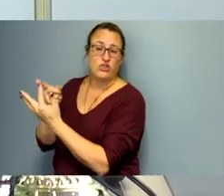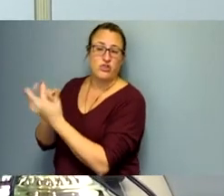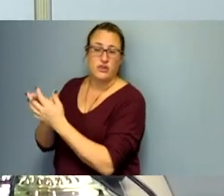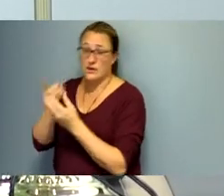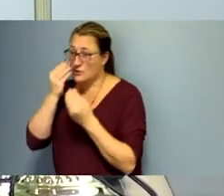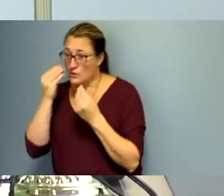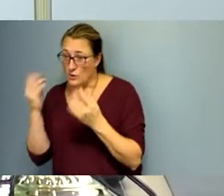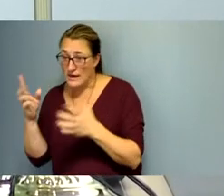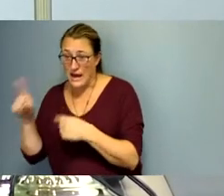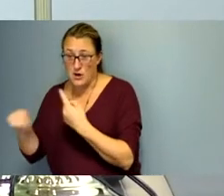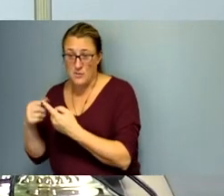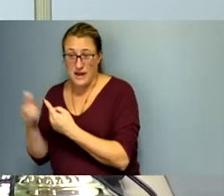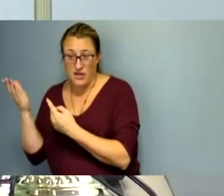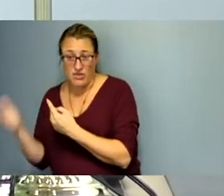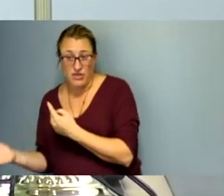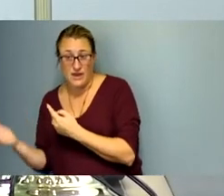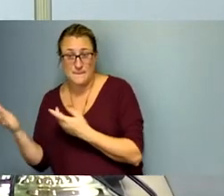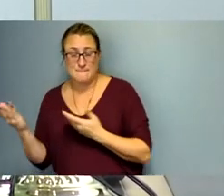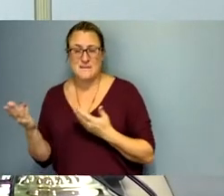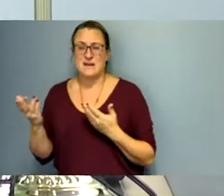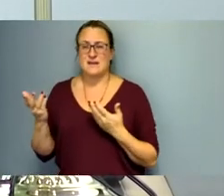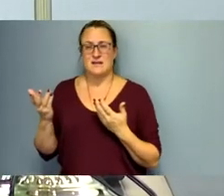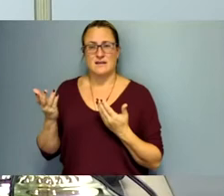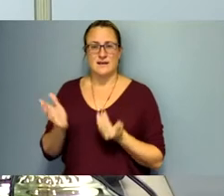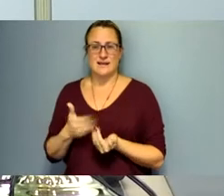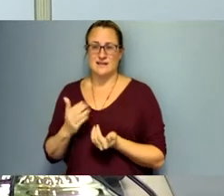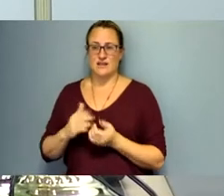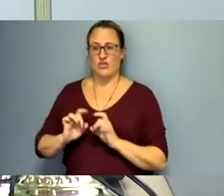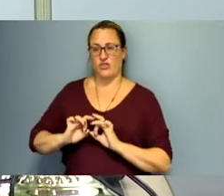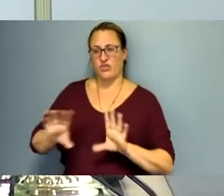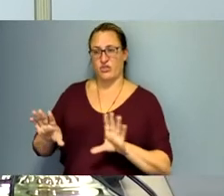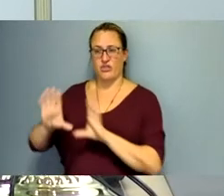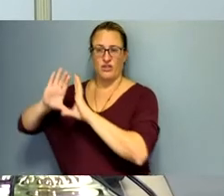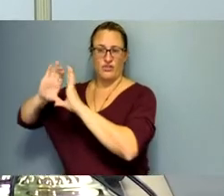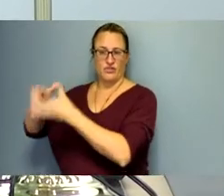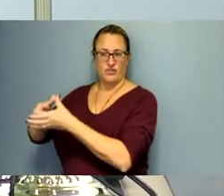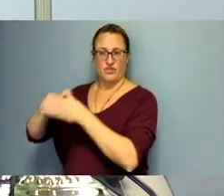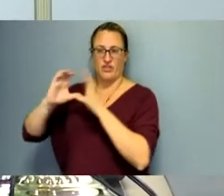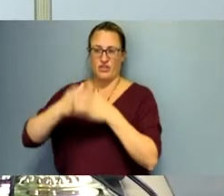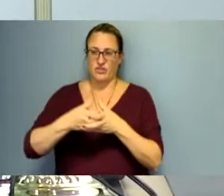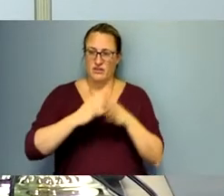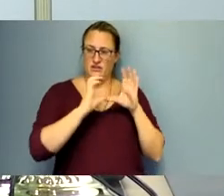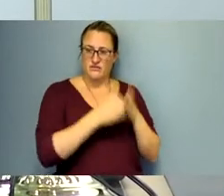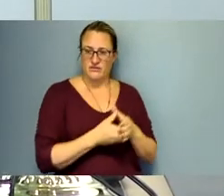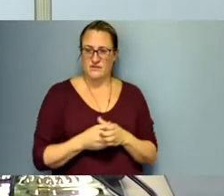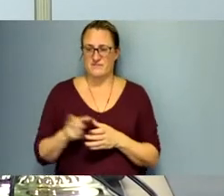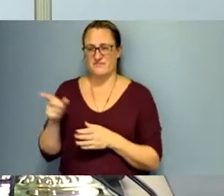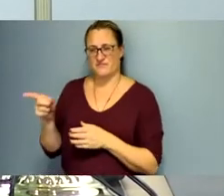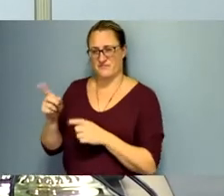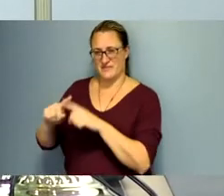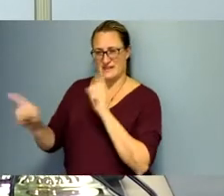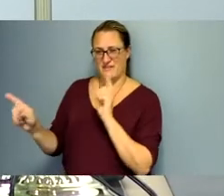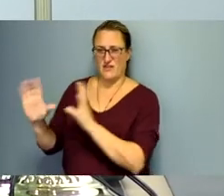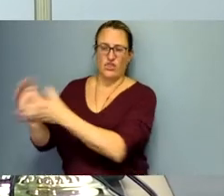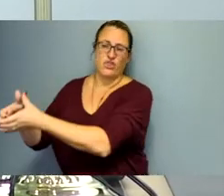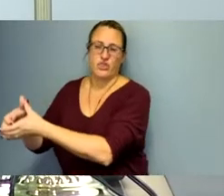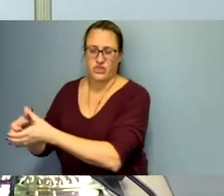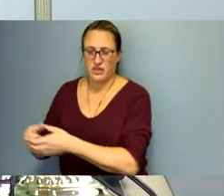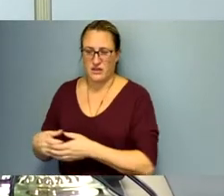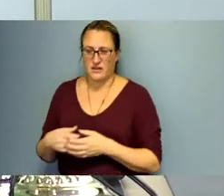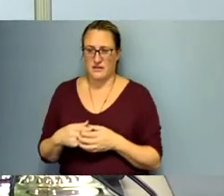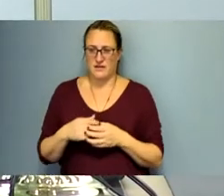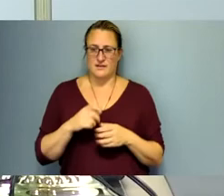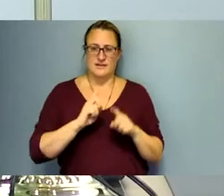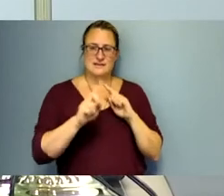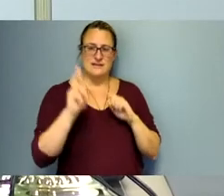out who they are it makes it easy just to put people in categories you know they're different than me they have a different different political